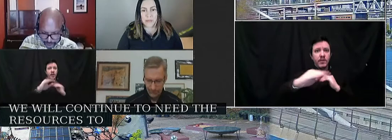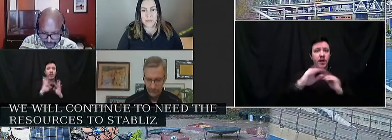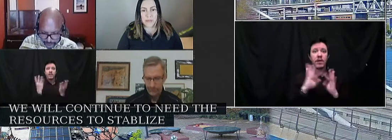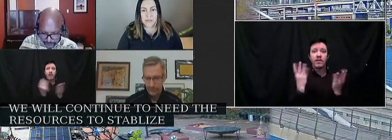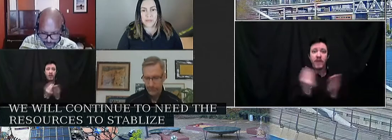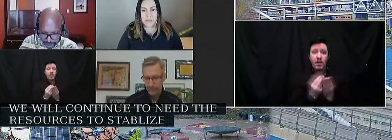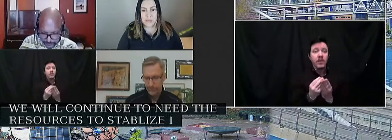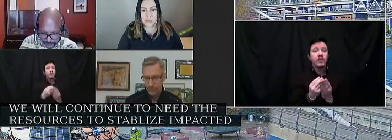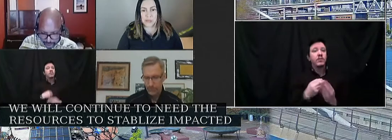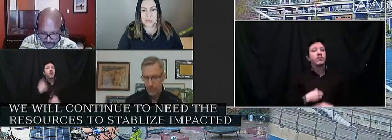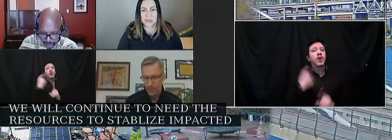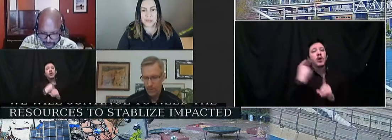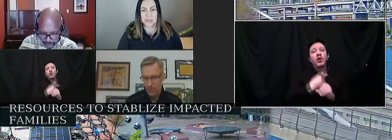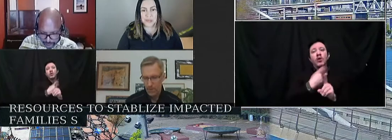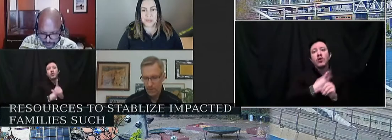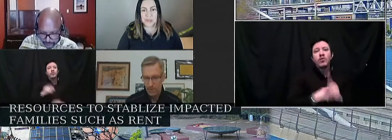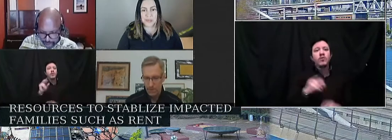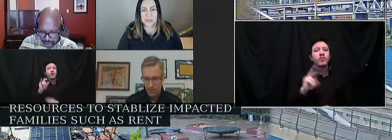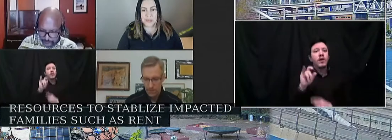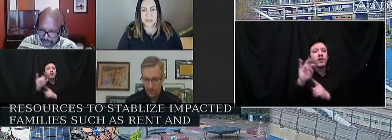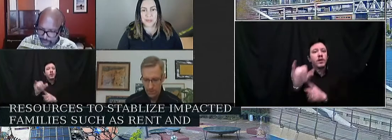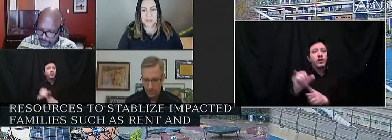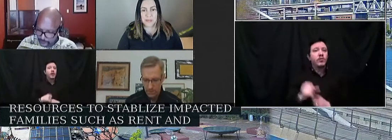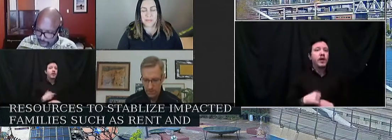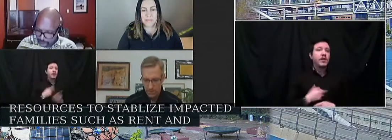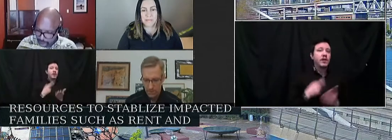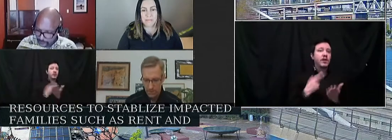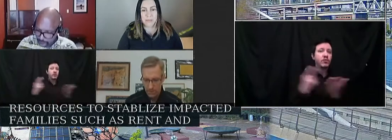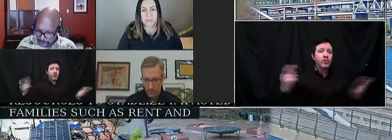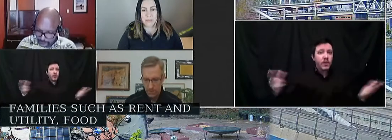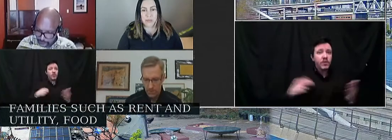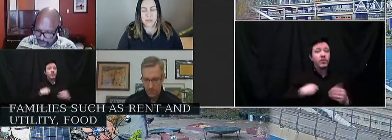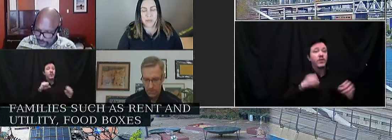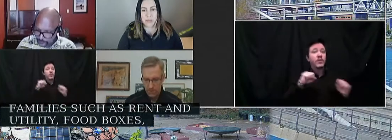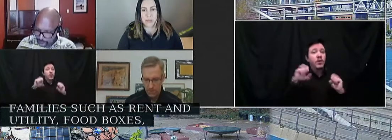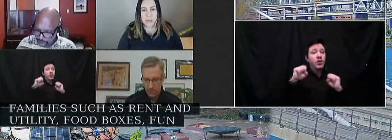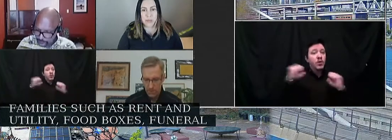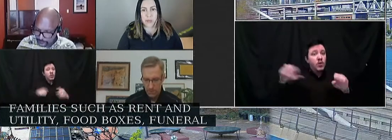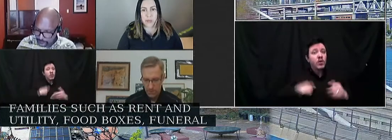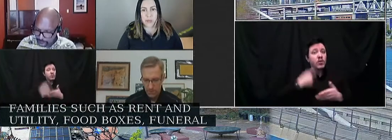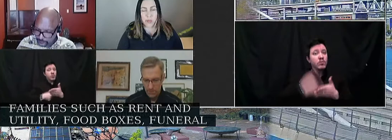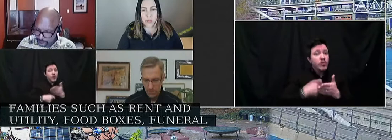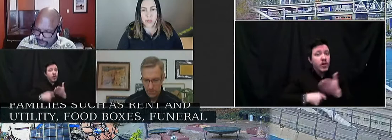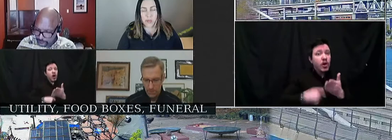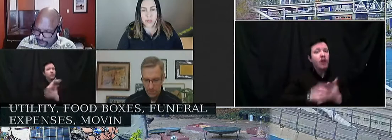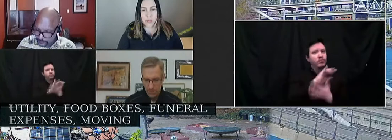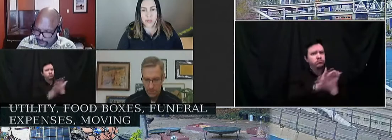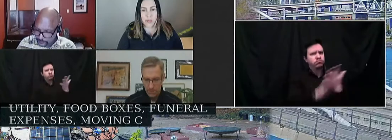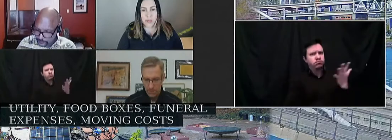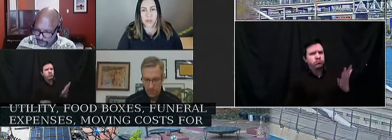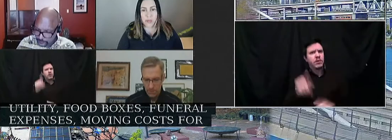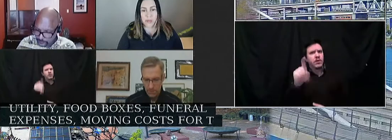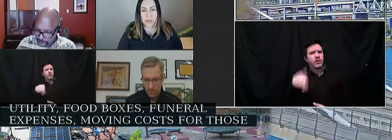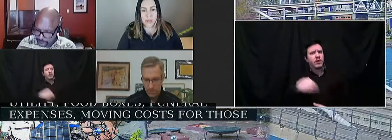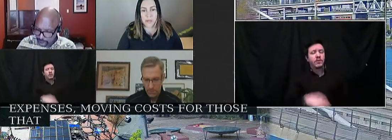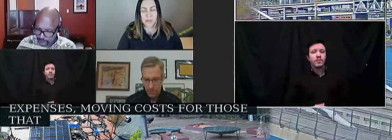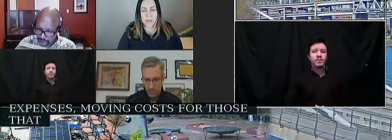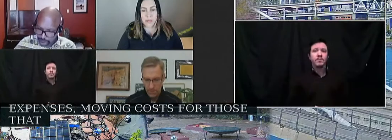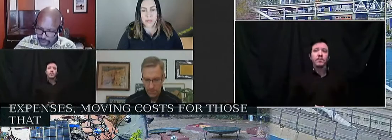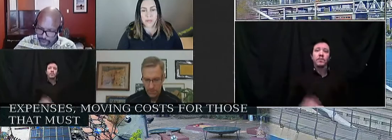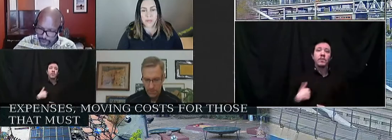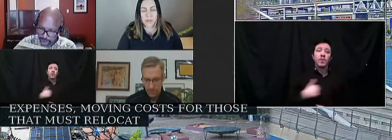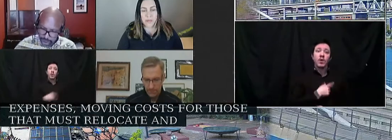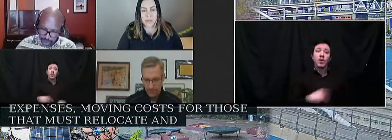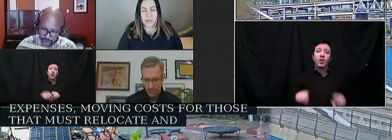utility assistance, food boxes, funeral expenses, moving costs for those who must relocate, and other pressing needs. We also